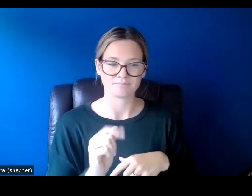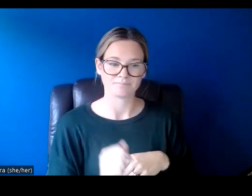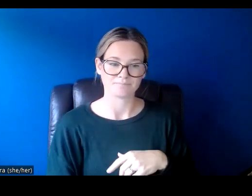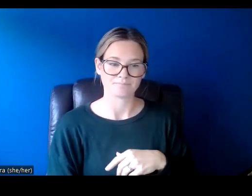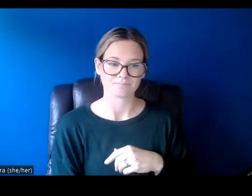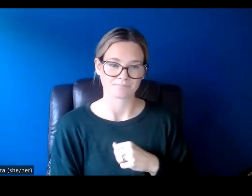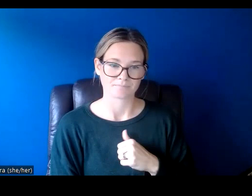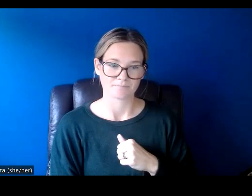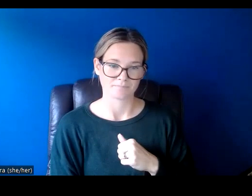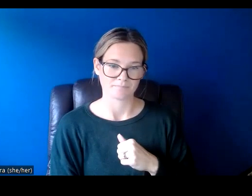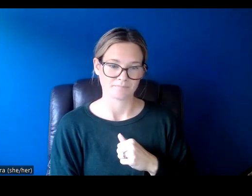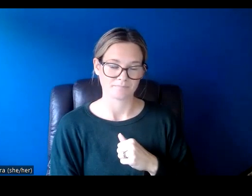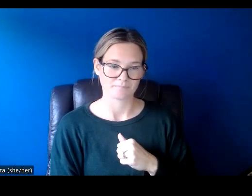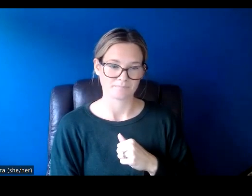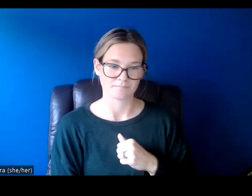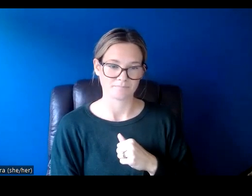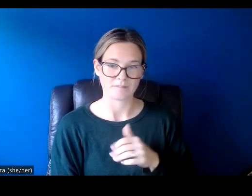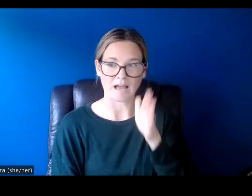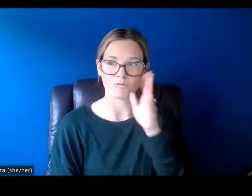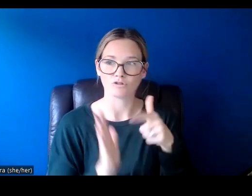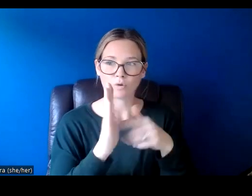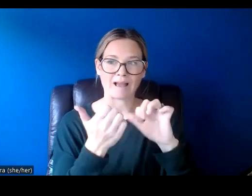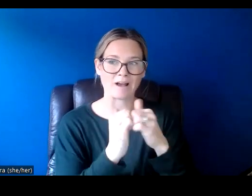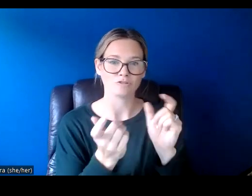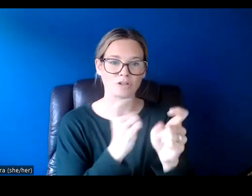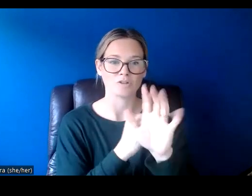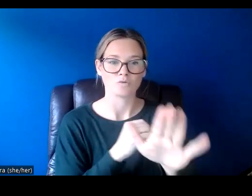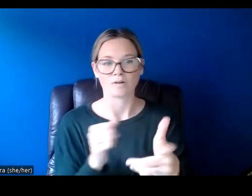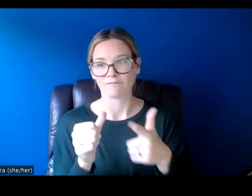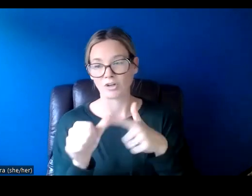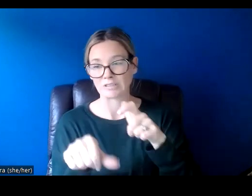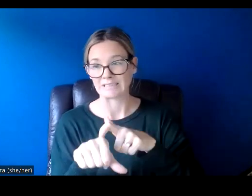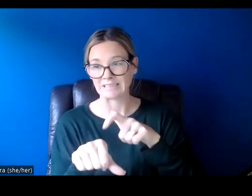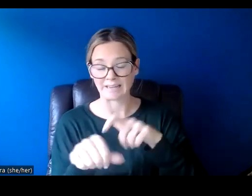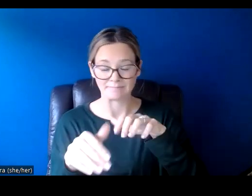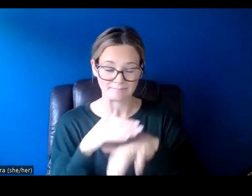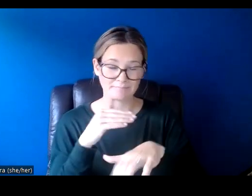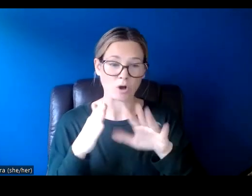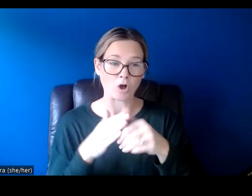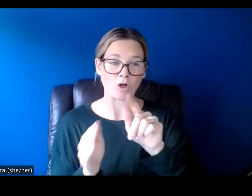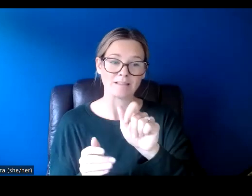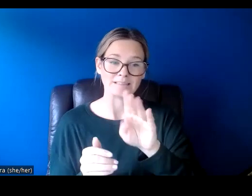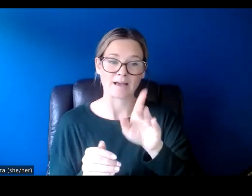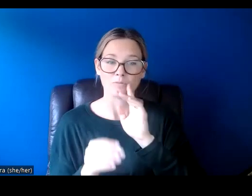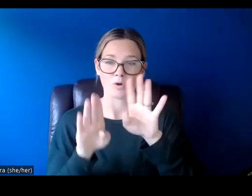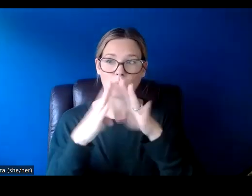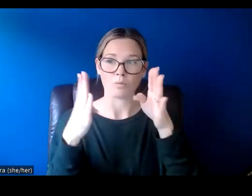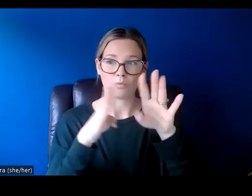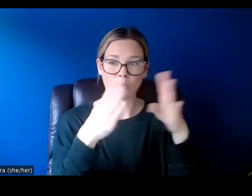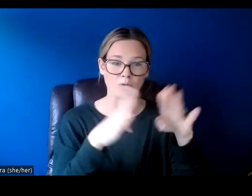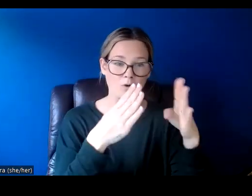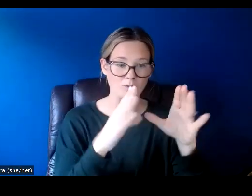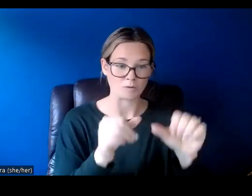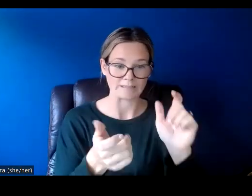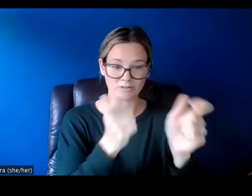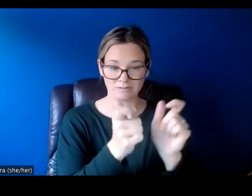And I'm going to show you guys how to change any information. If this is your first time, all of these tabs will be open so that you can change